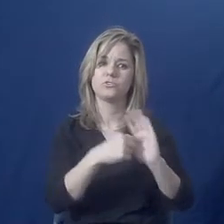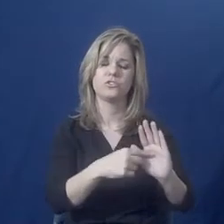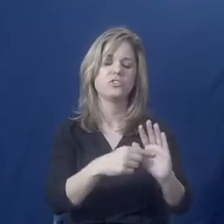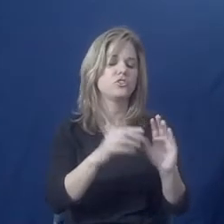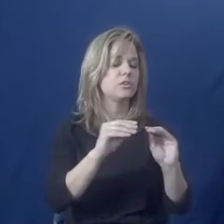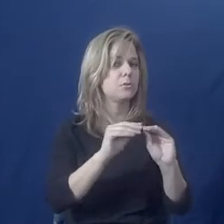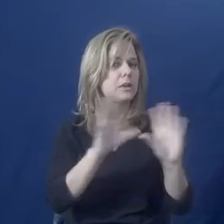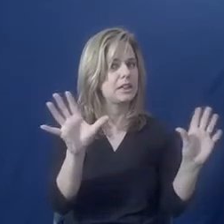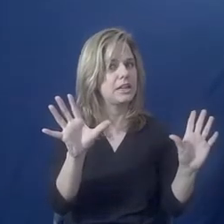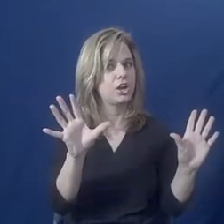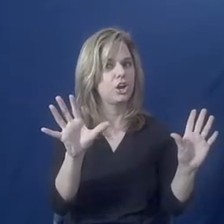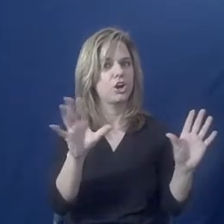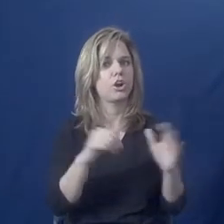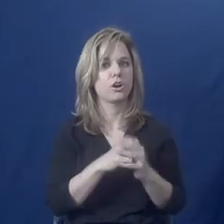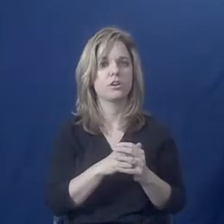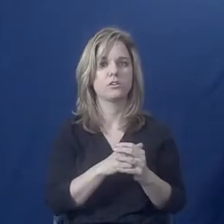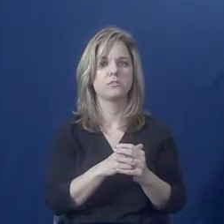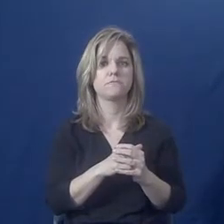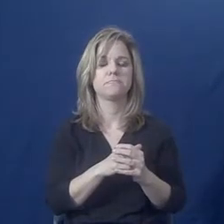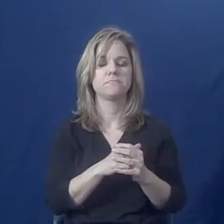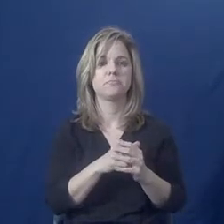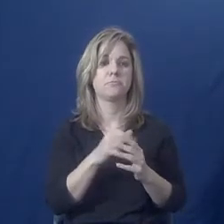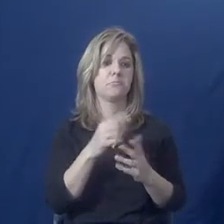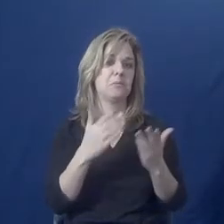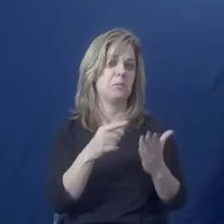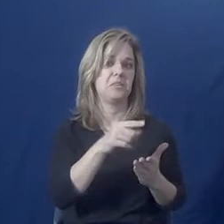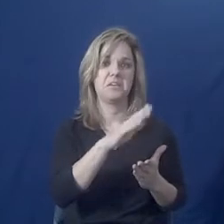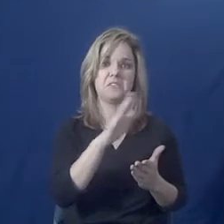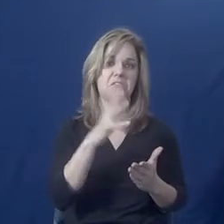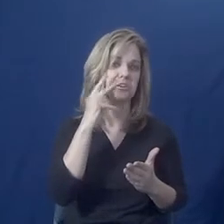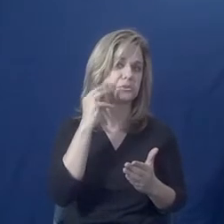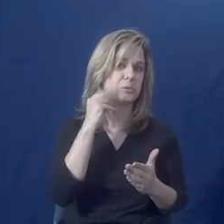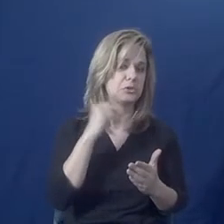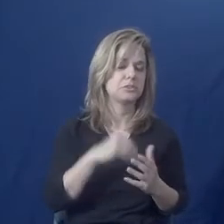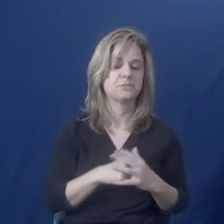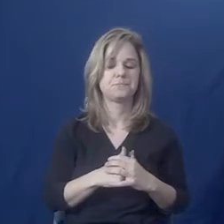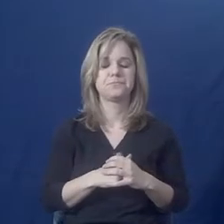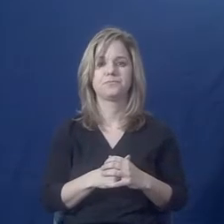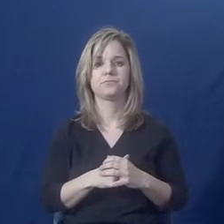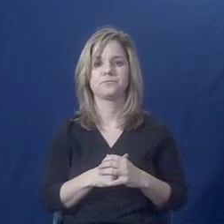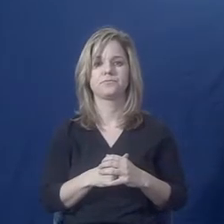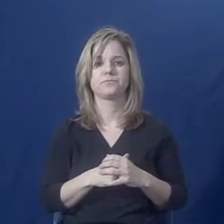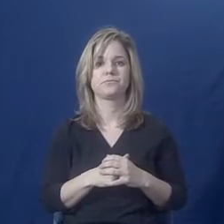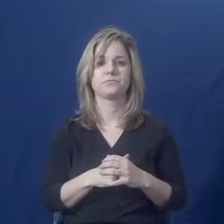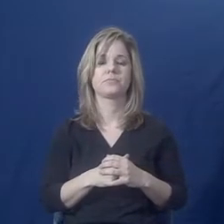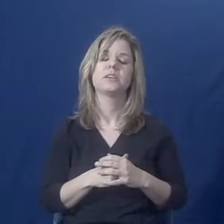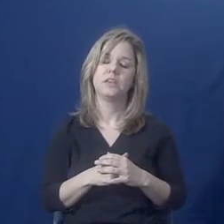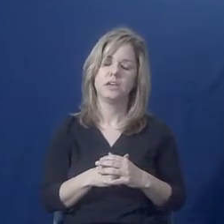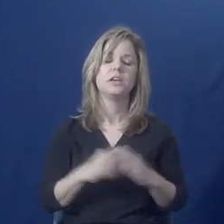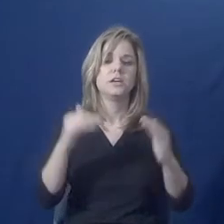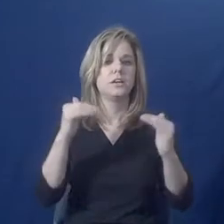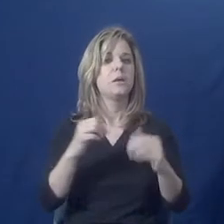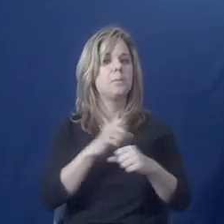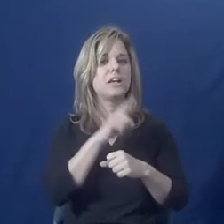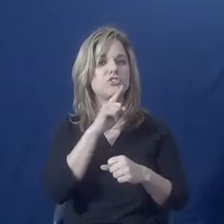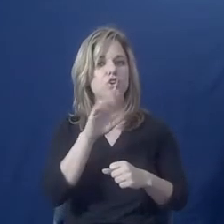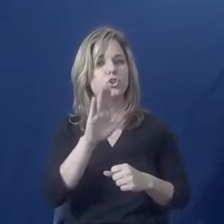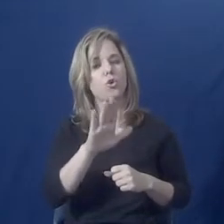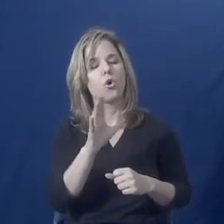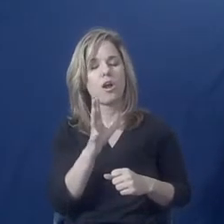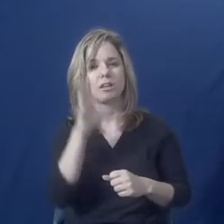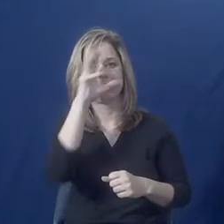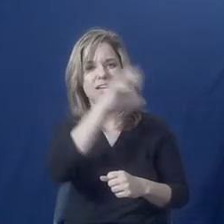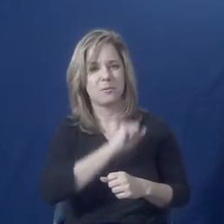before. Being aware of your own assumptions is really important. And being aware of the assumptions of your